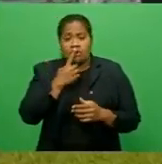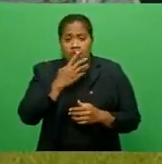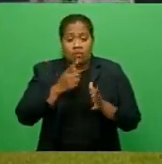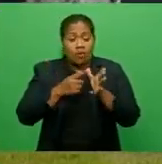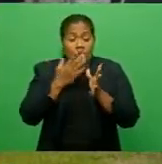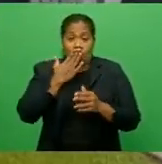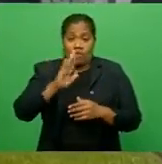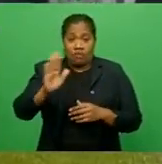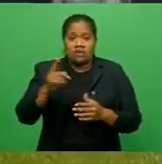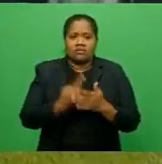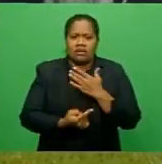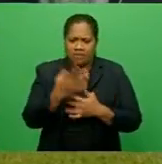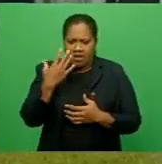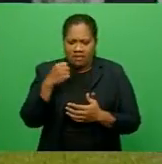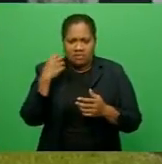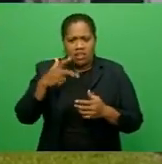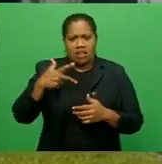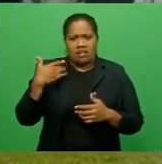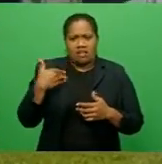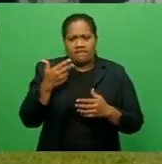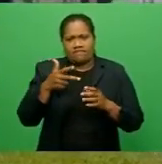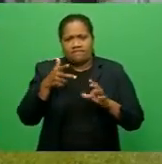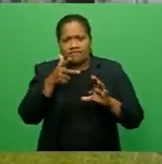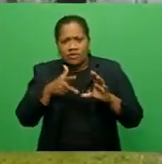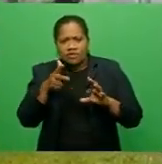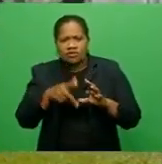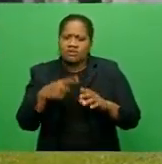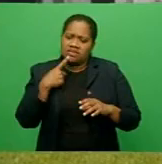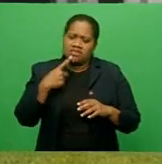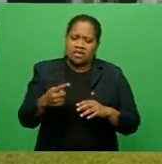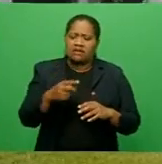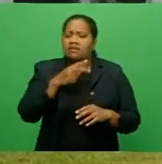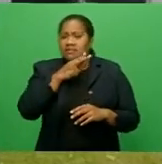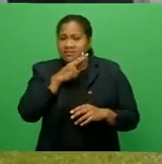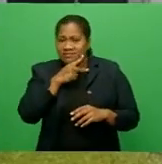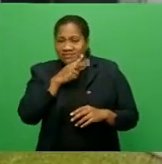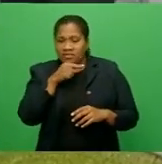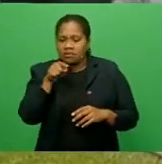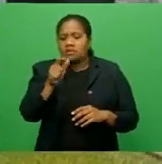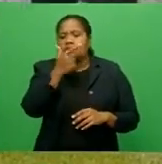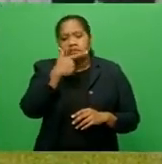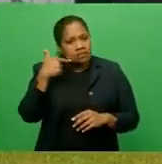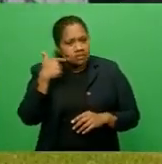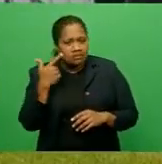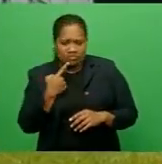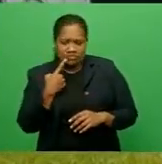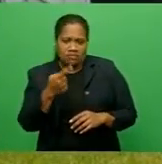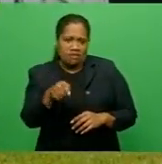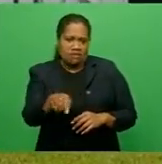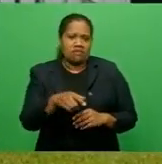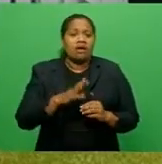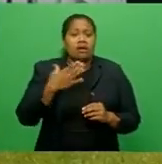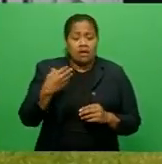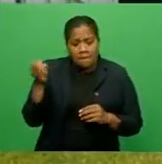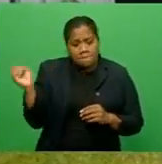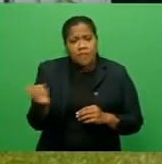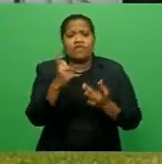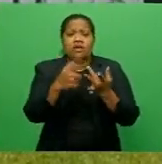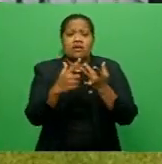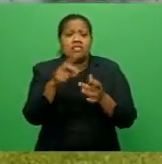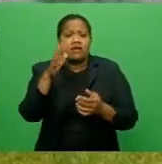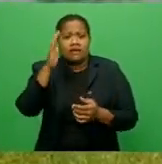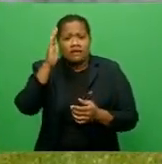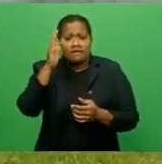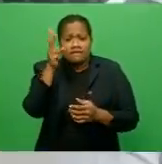video saying that Geregere Tambuwa is a porn star in parliament. He also allegedly posted another video saying the NFV